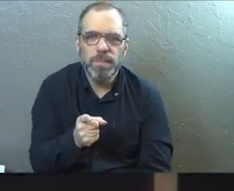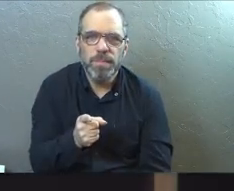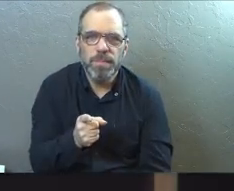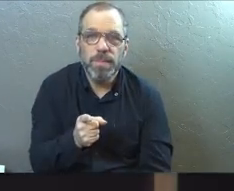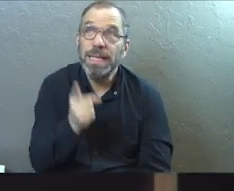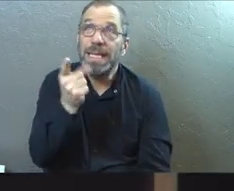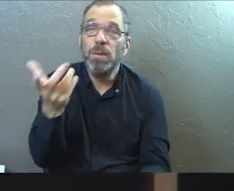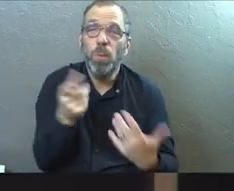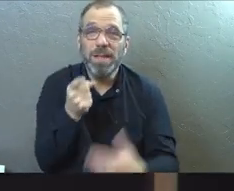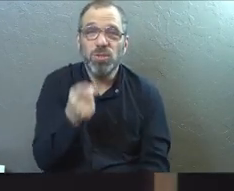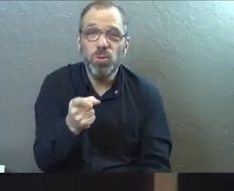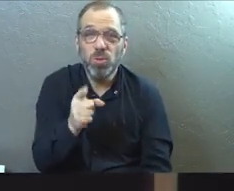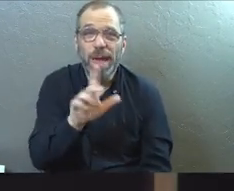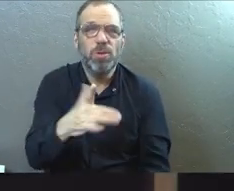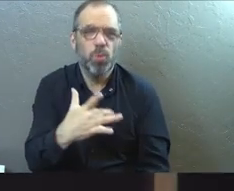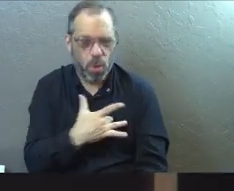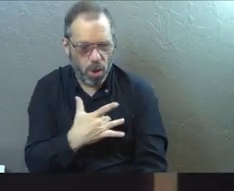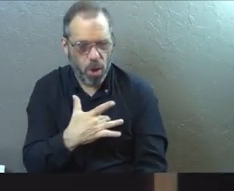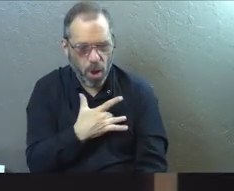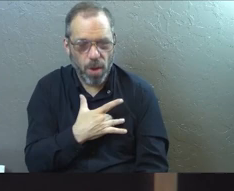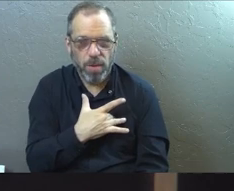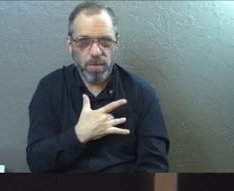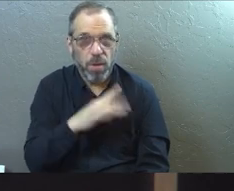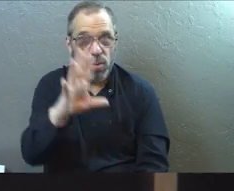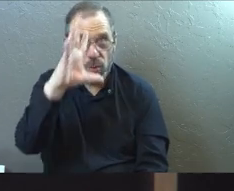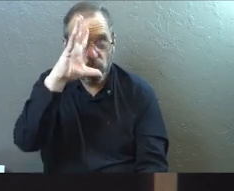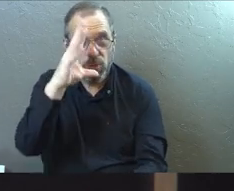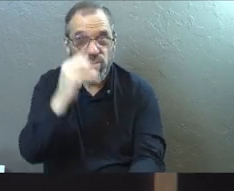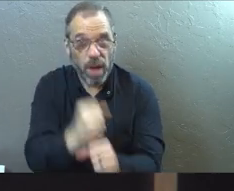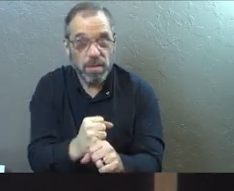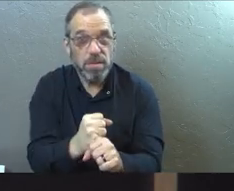He wants you and your heart and your trust.